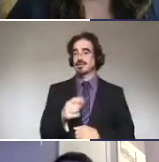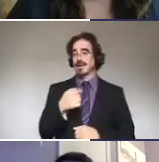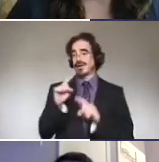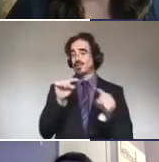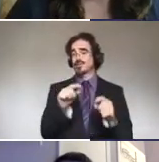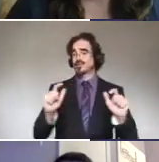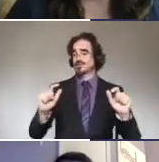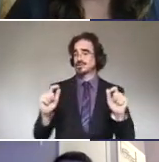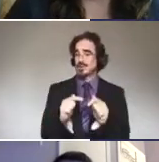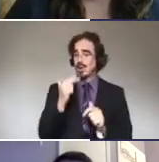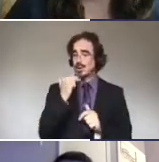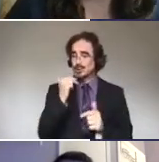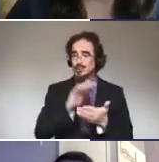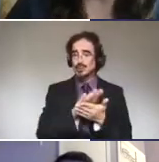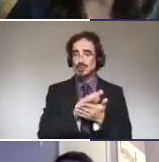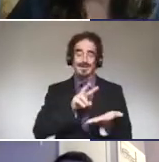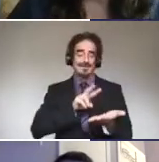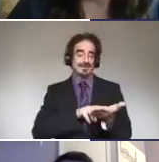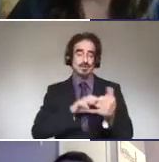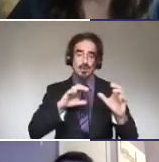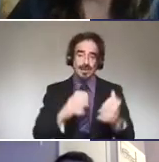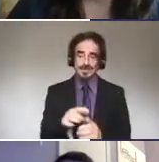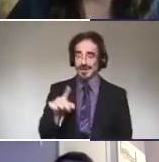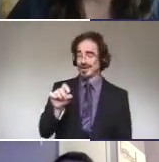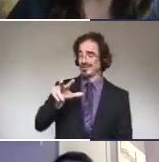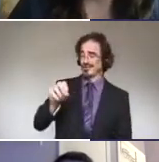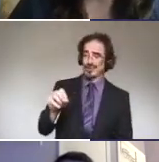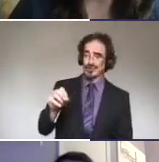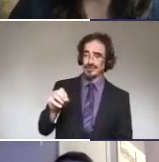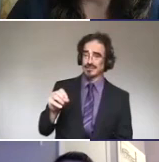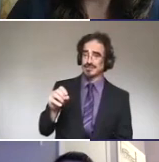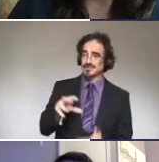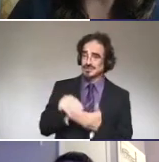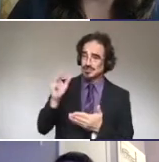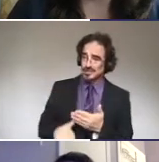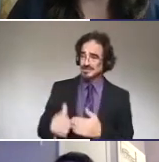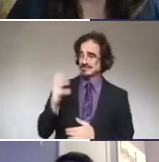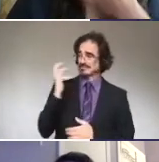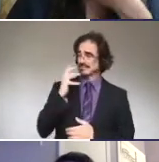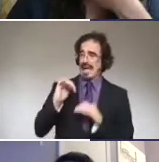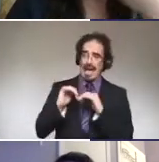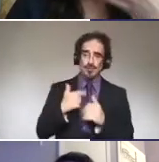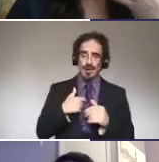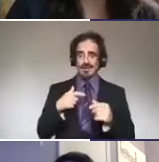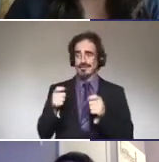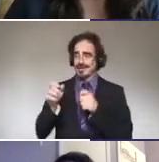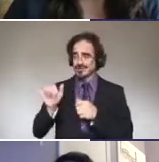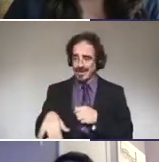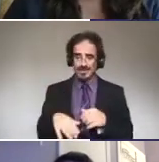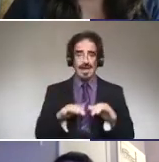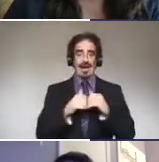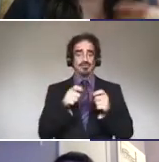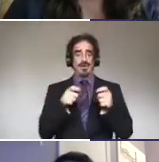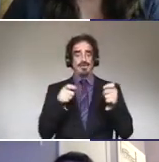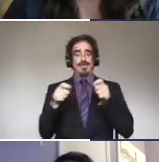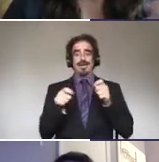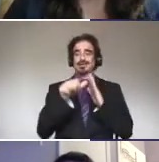And that school class was going to be 130 or more. How was I going to manage surgery, a surgical mask in front of the